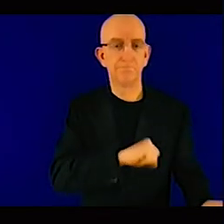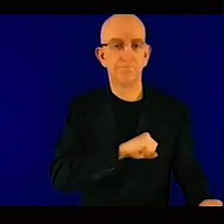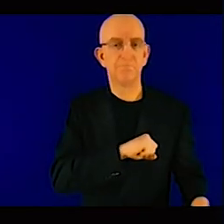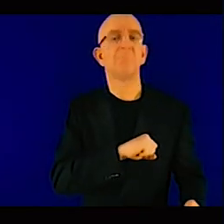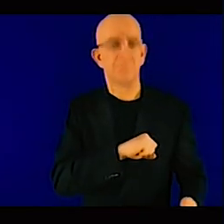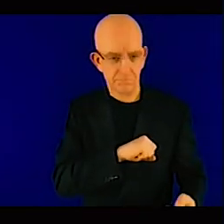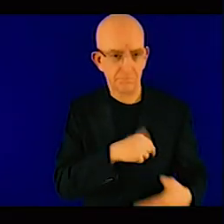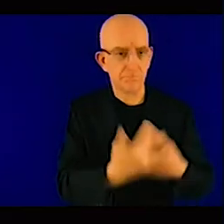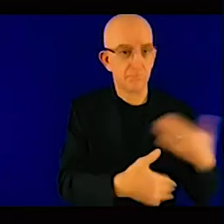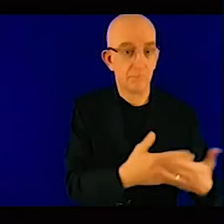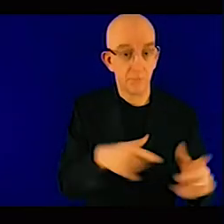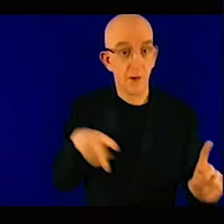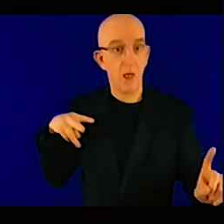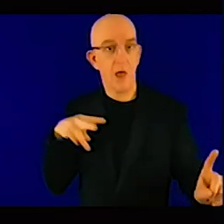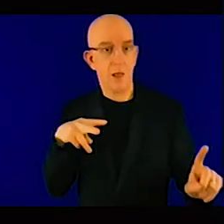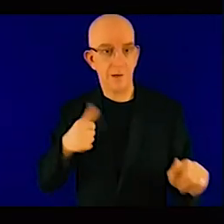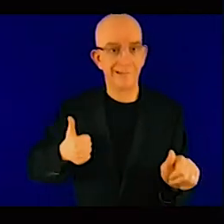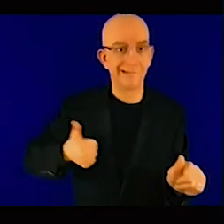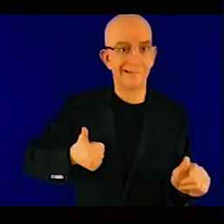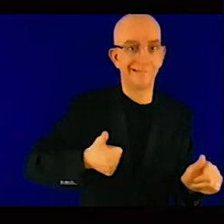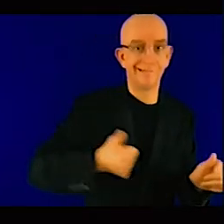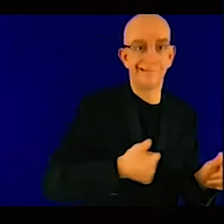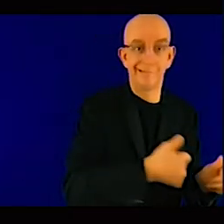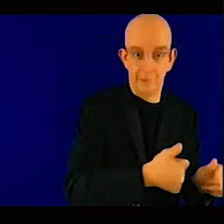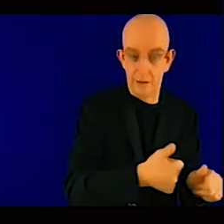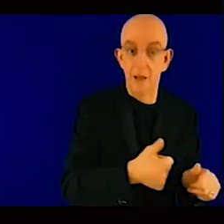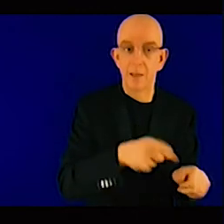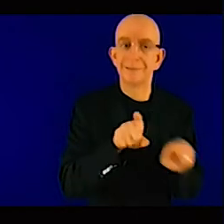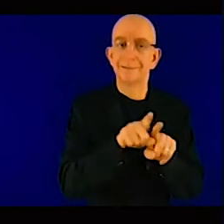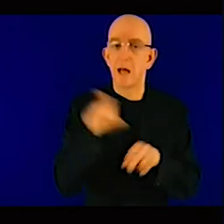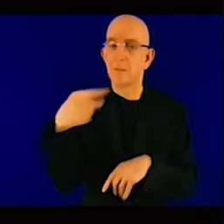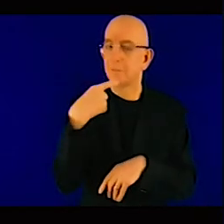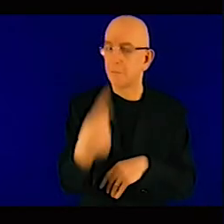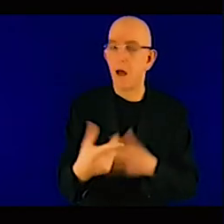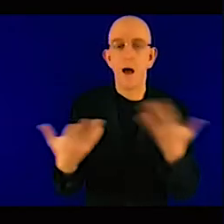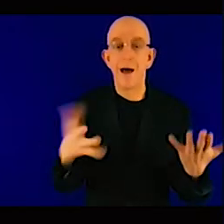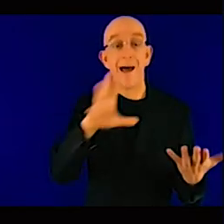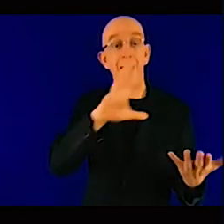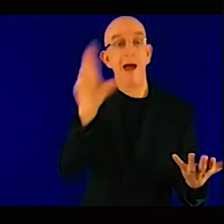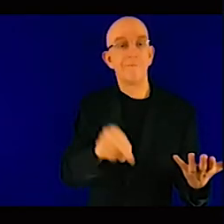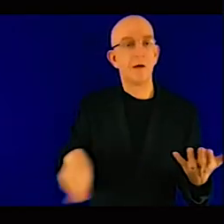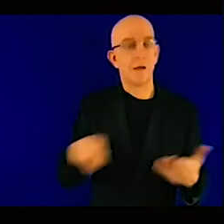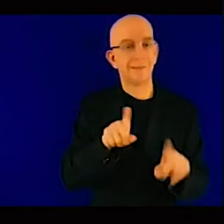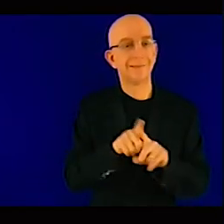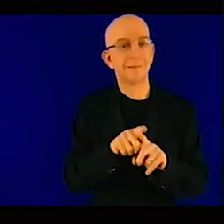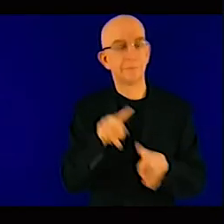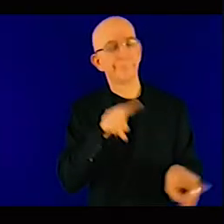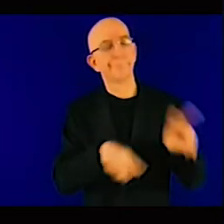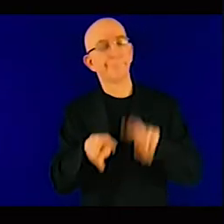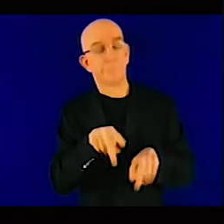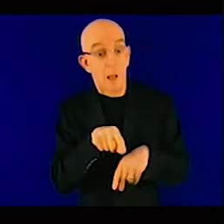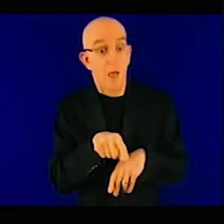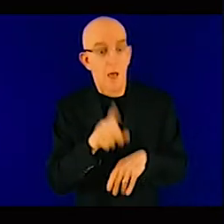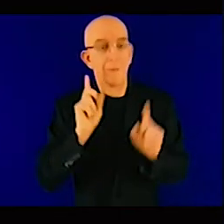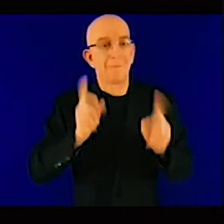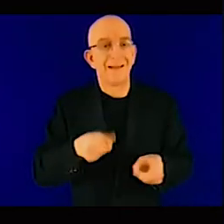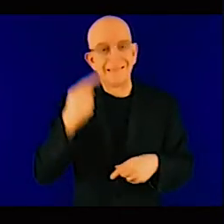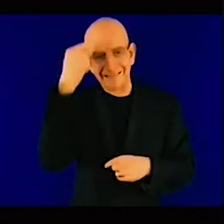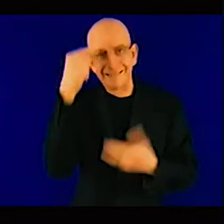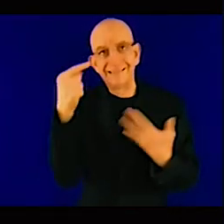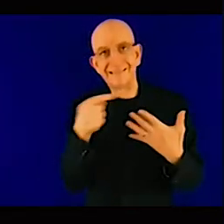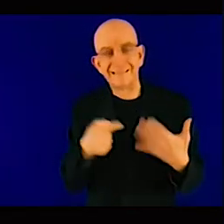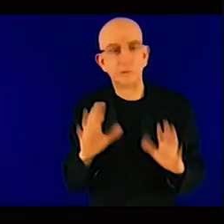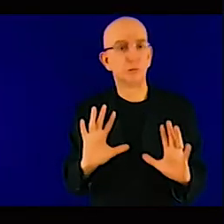risks or how government can really address it is by providing this blended finance opportunity so